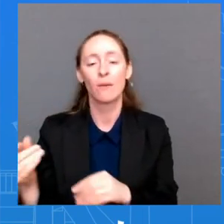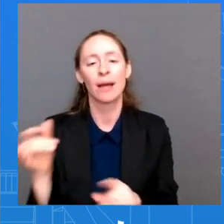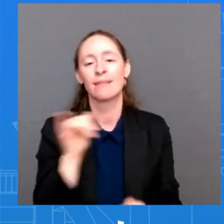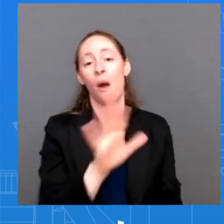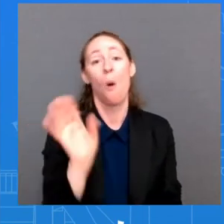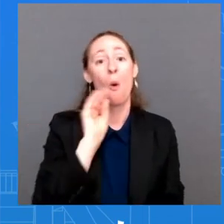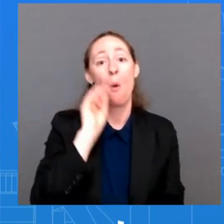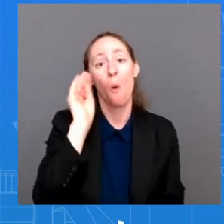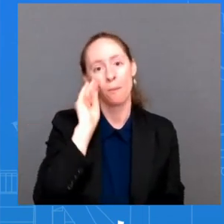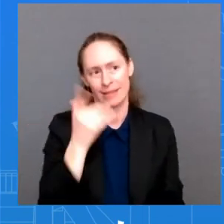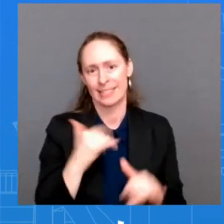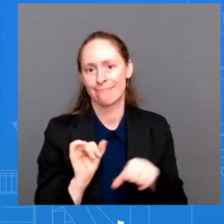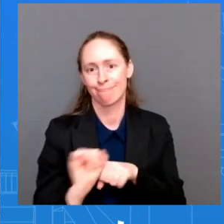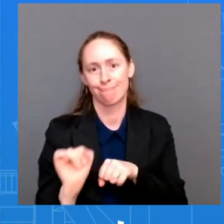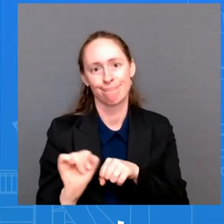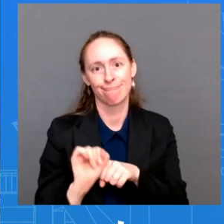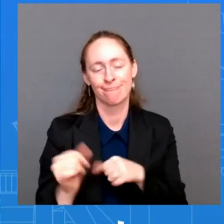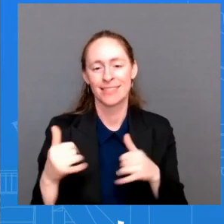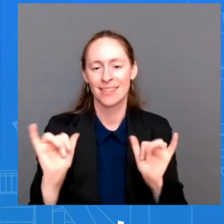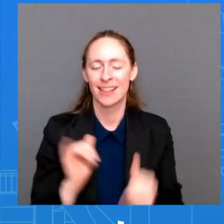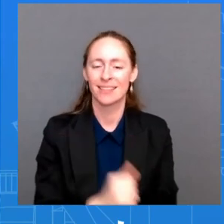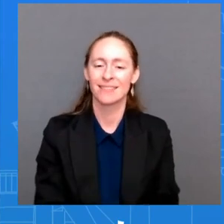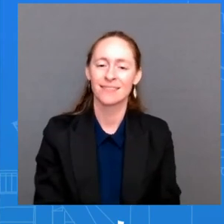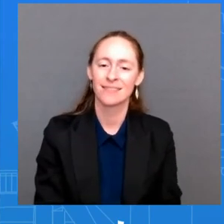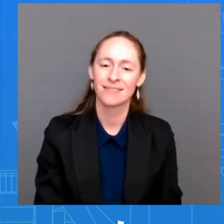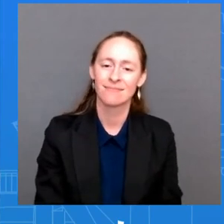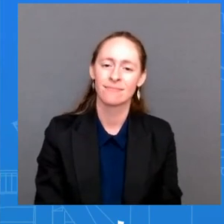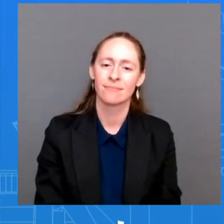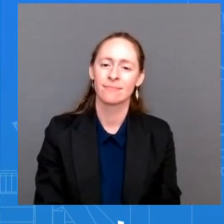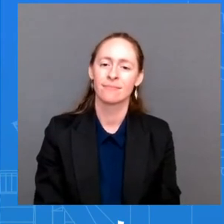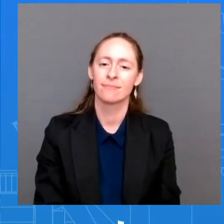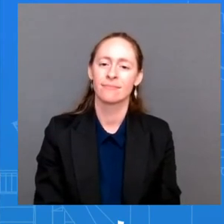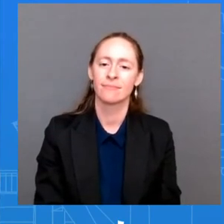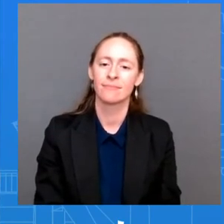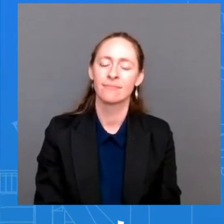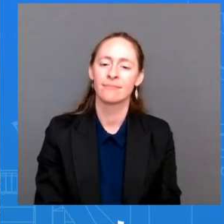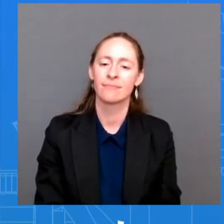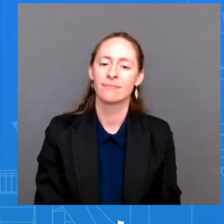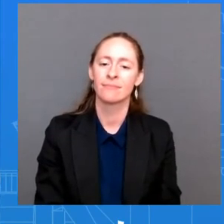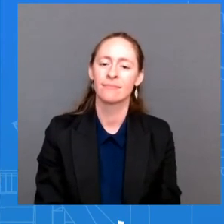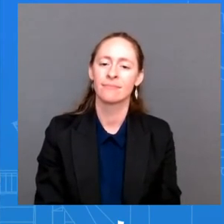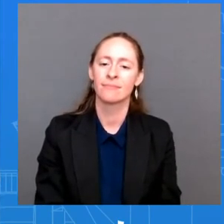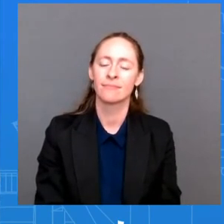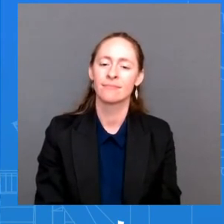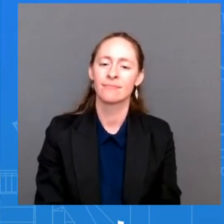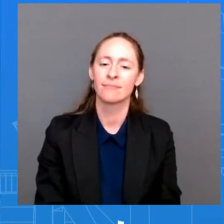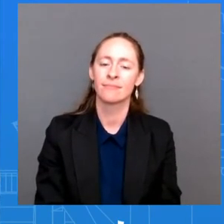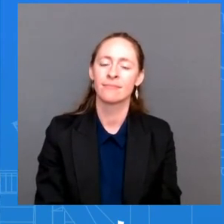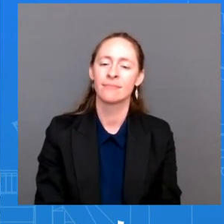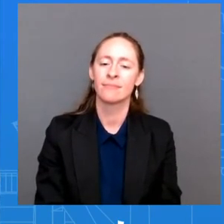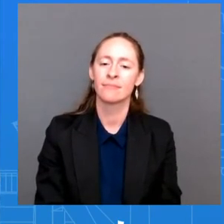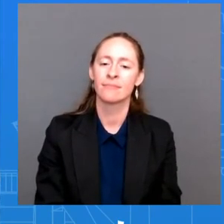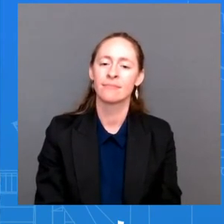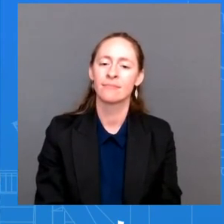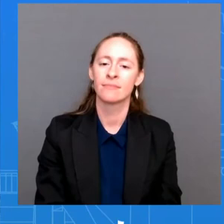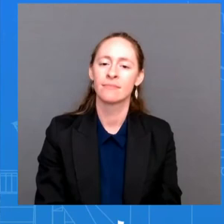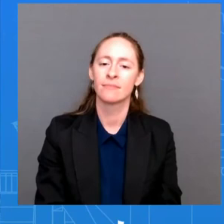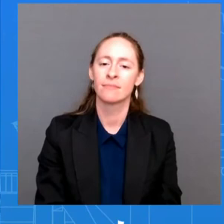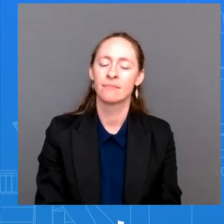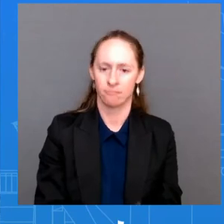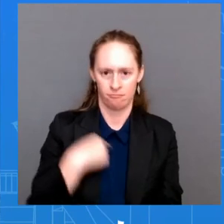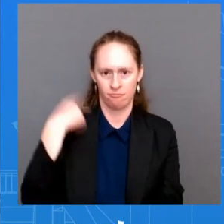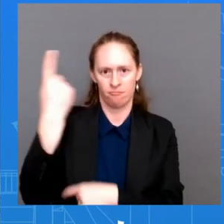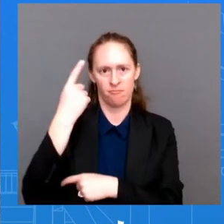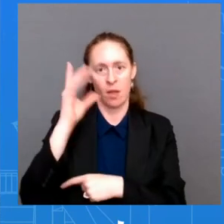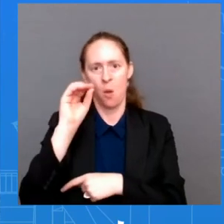in saudi arabia that there could be an announcement on oil production coming with opec meeting this week is the white house expecting an increase in oil